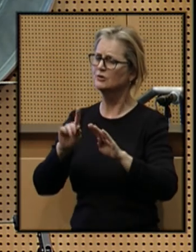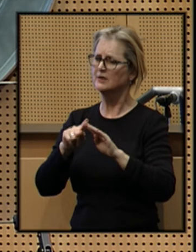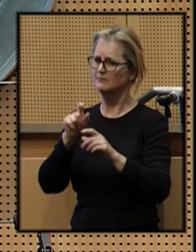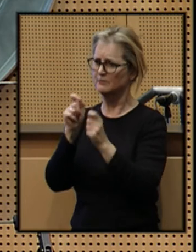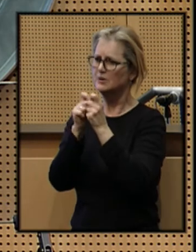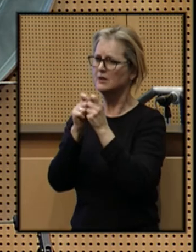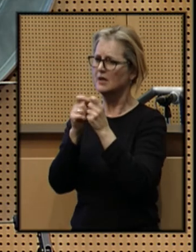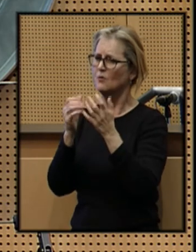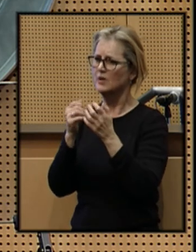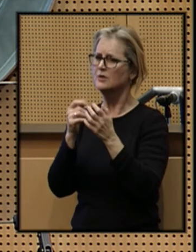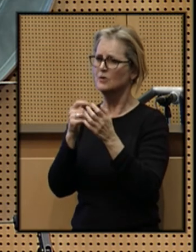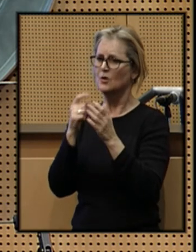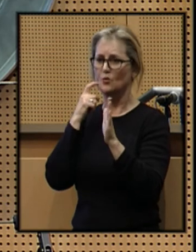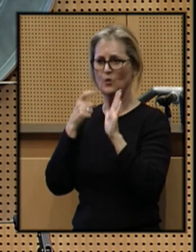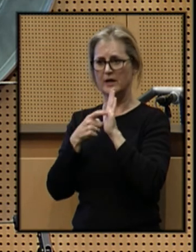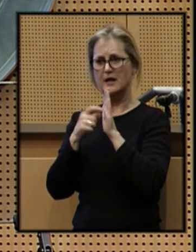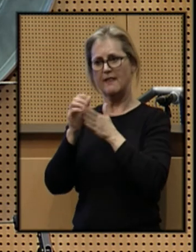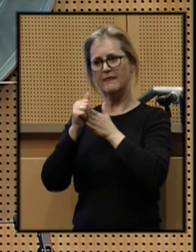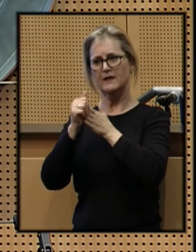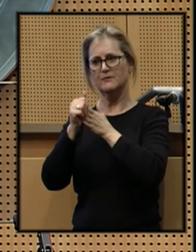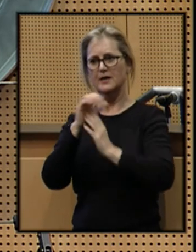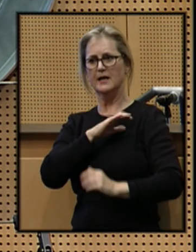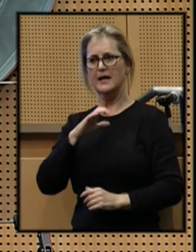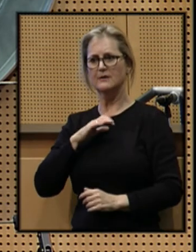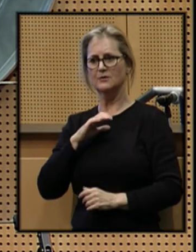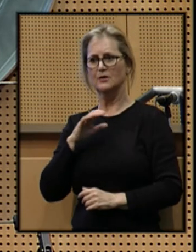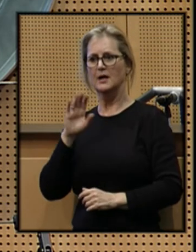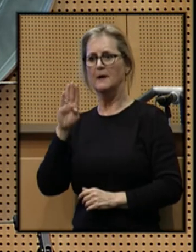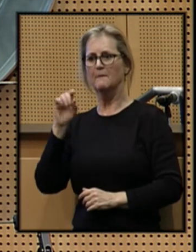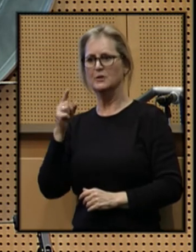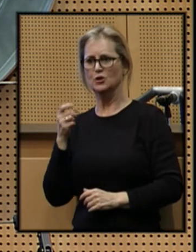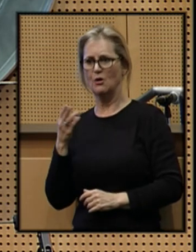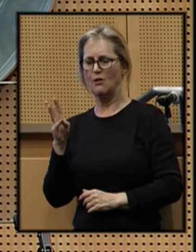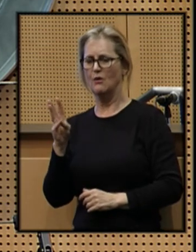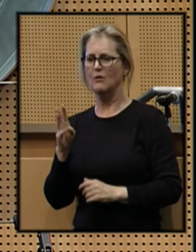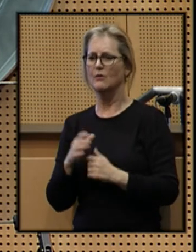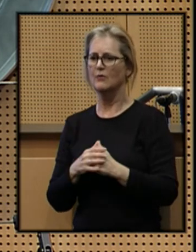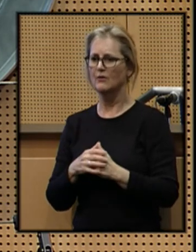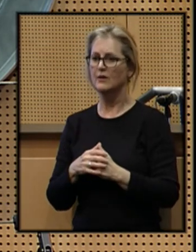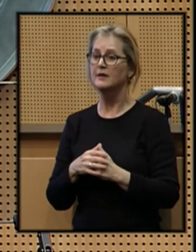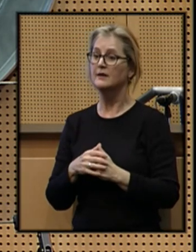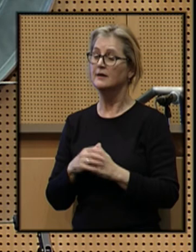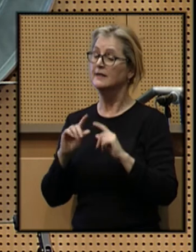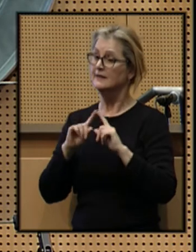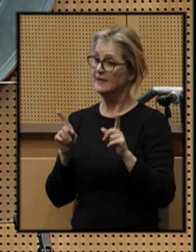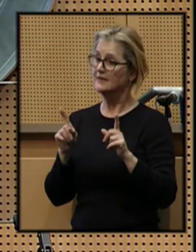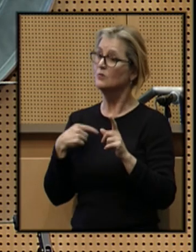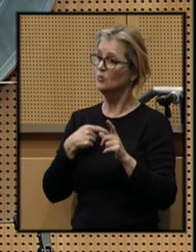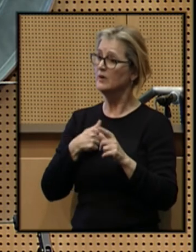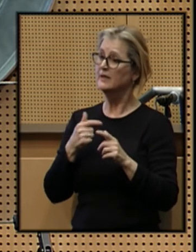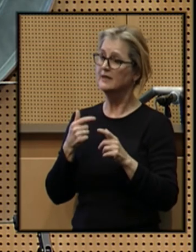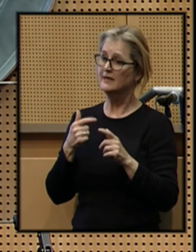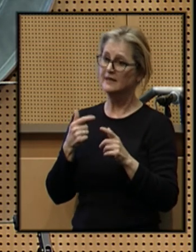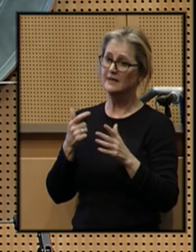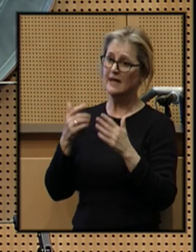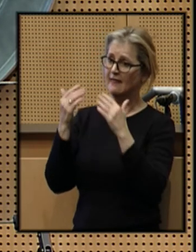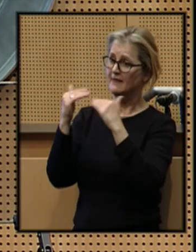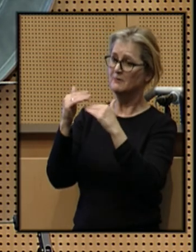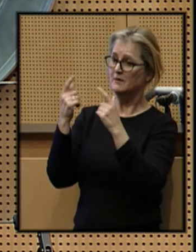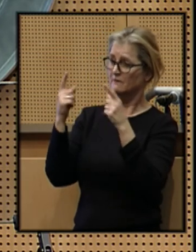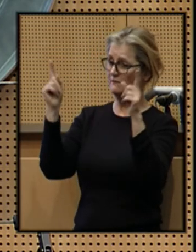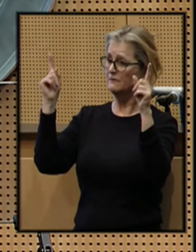particular, want to recognize the leadership of Councilmember Bagshaw. I we limit our effectiveness